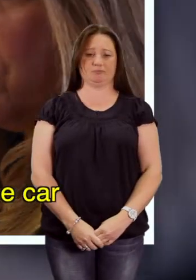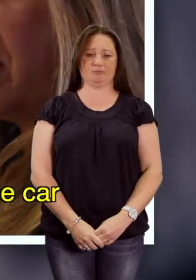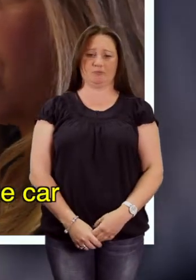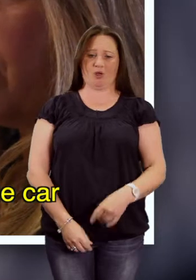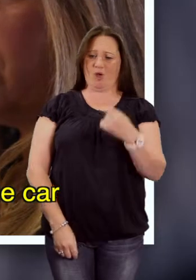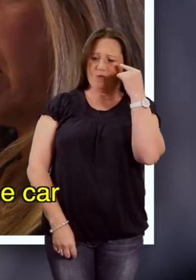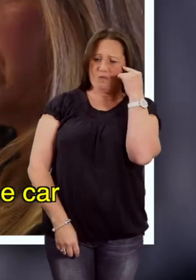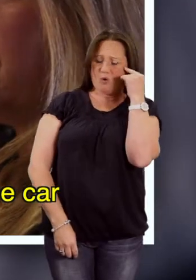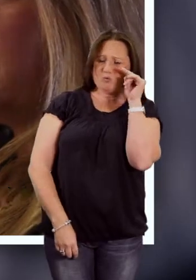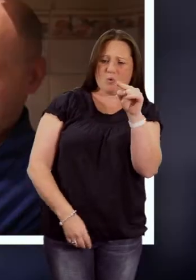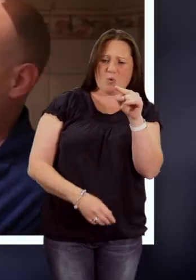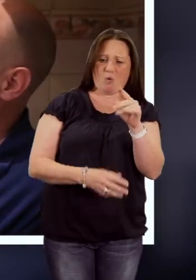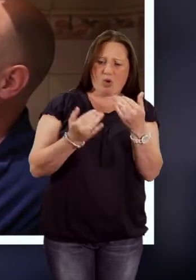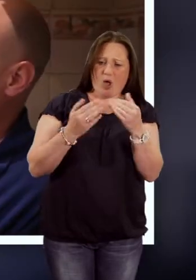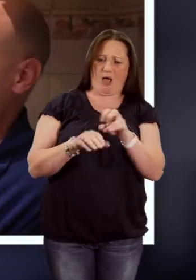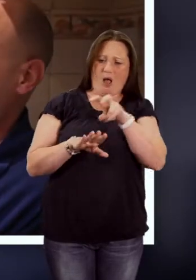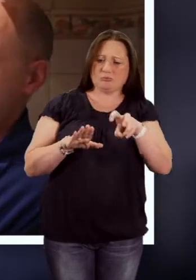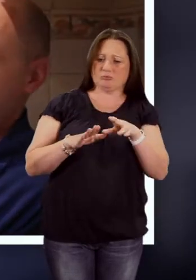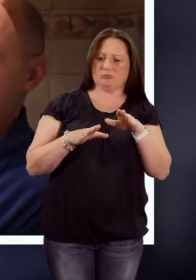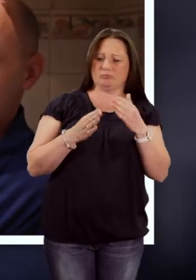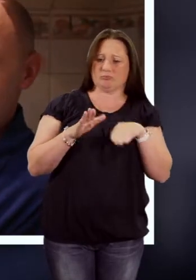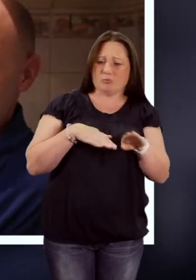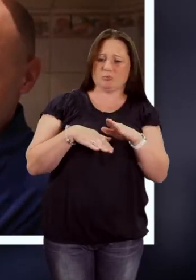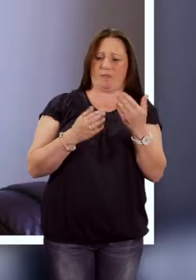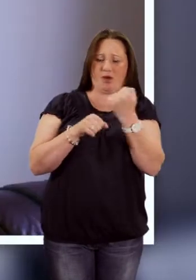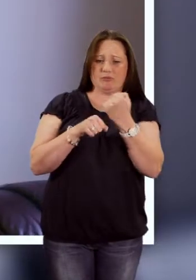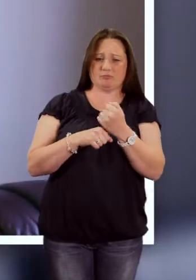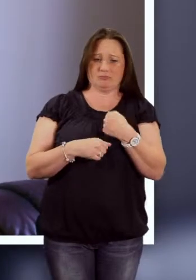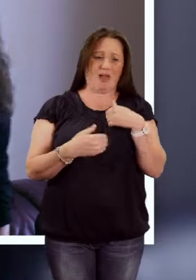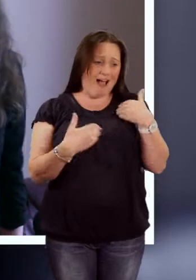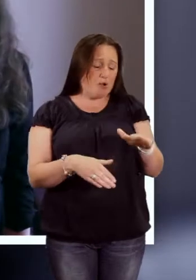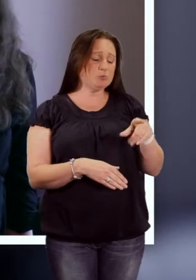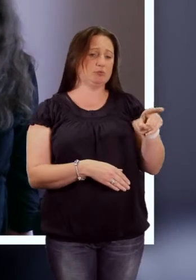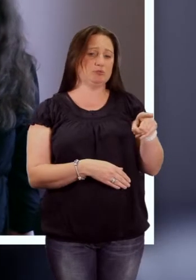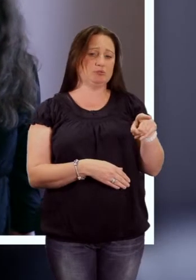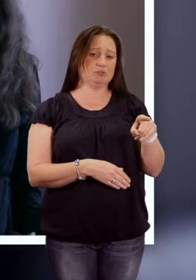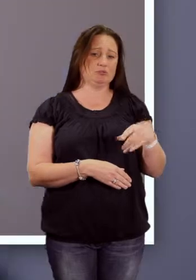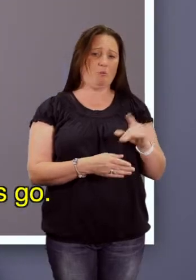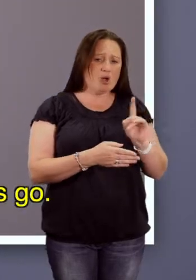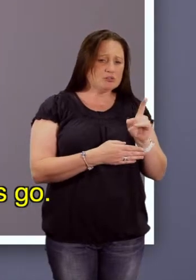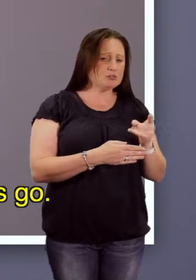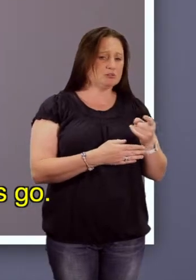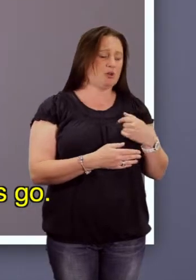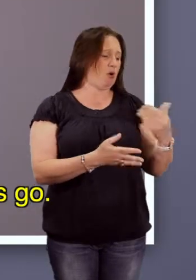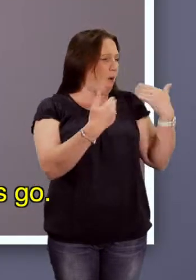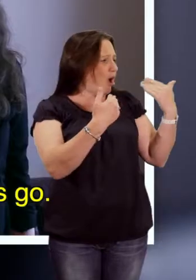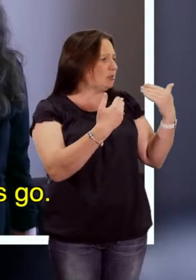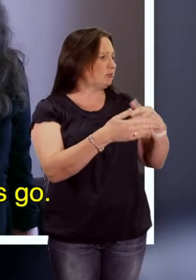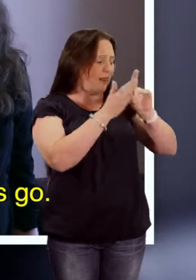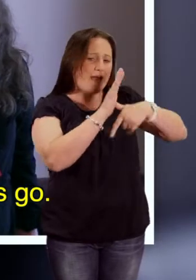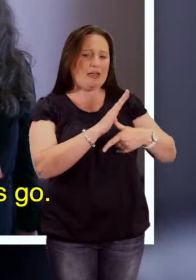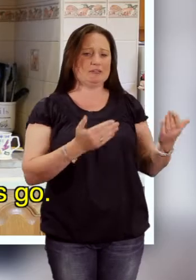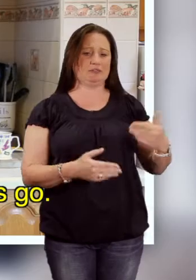I thought you were getting the car out of the garage. It is out, for pity's sake. What's for pity's sake? Never you mind.